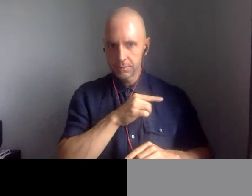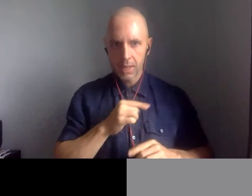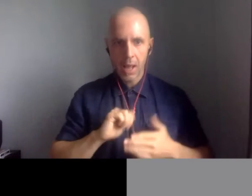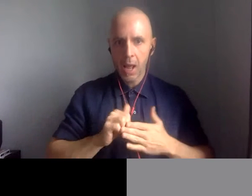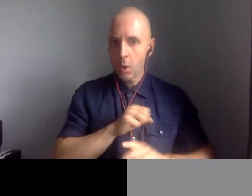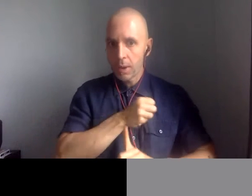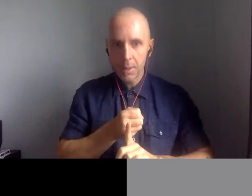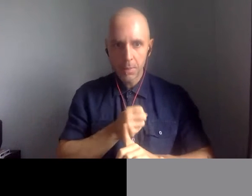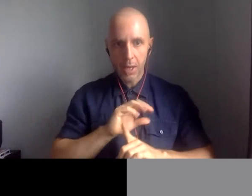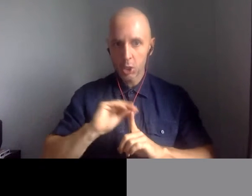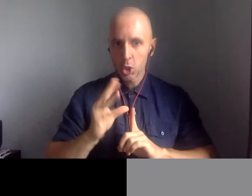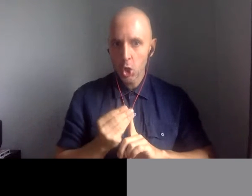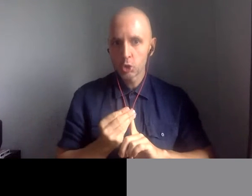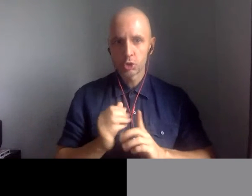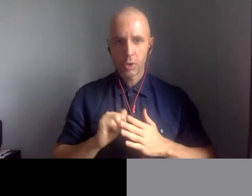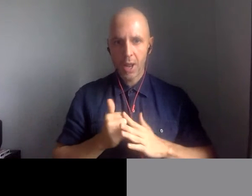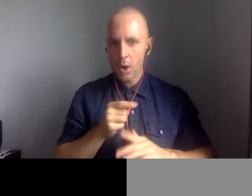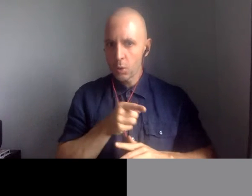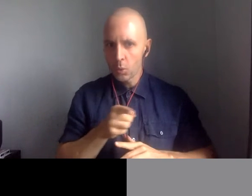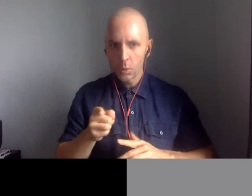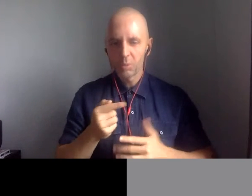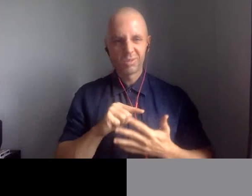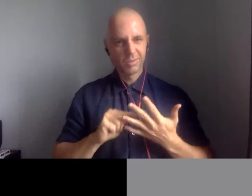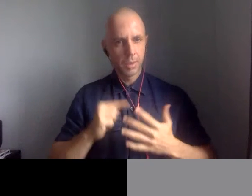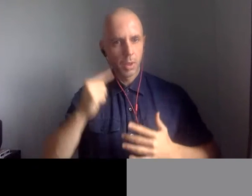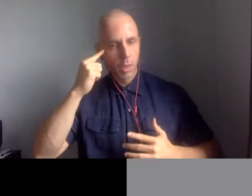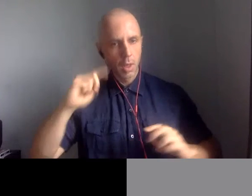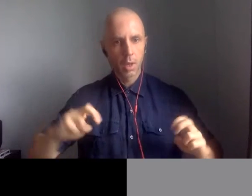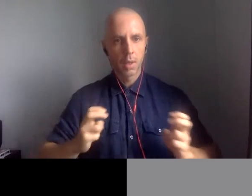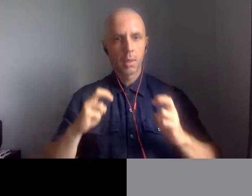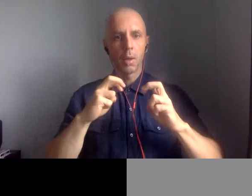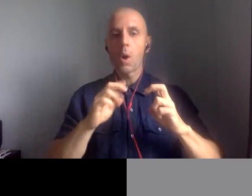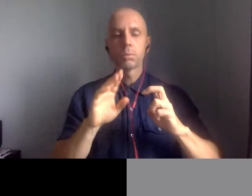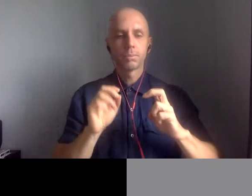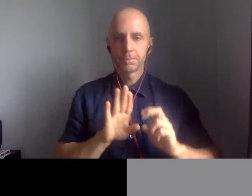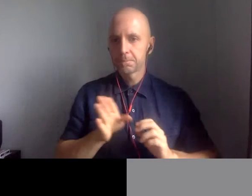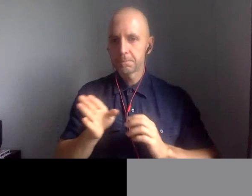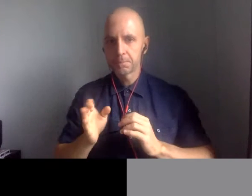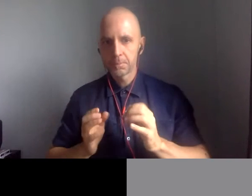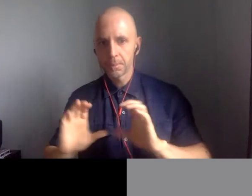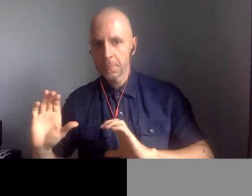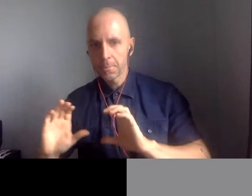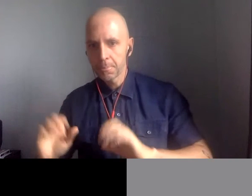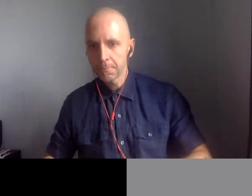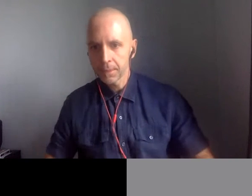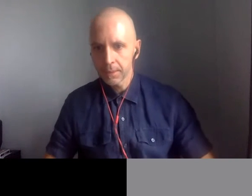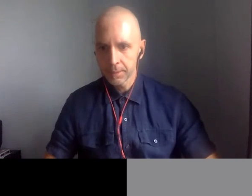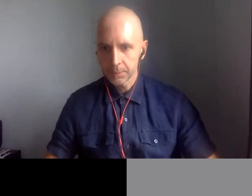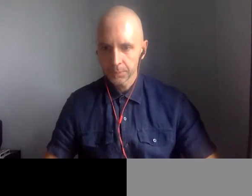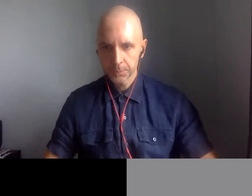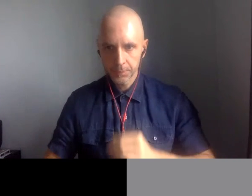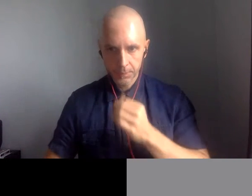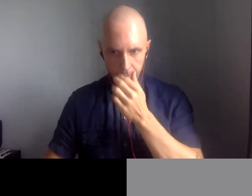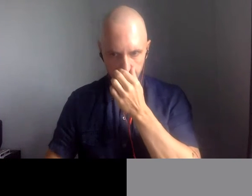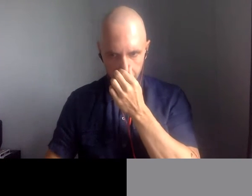We have a question from Kathy Wilde. I understand that cursive writing may no longer be taught in grade school. How do you